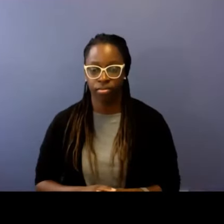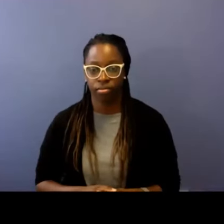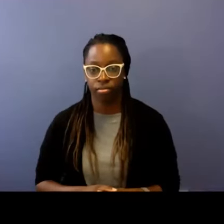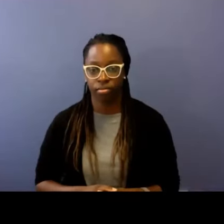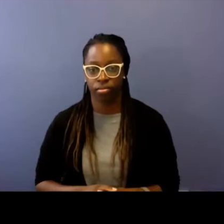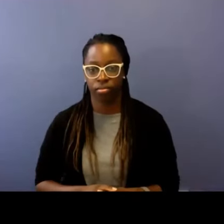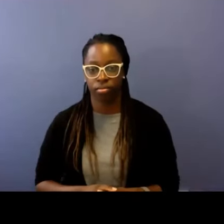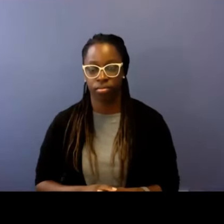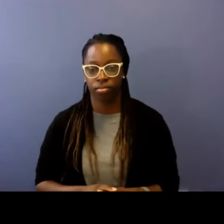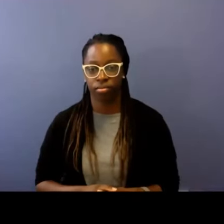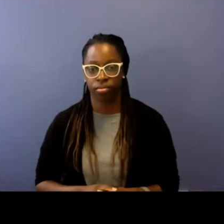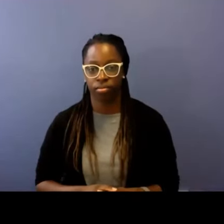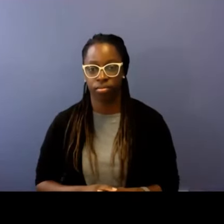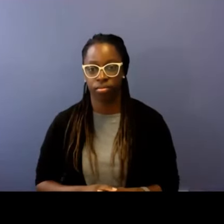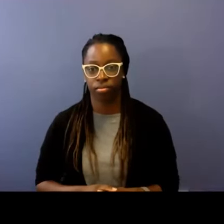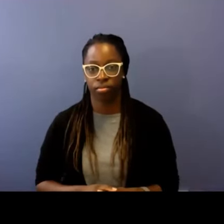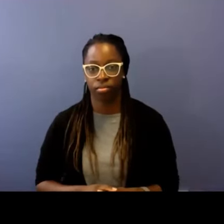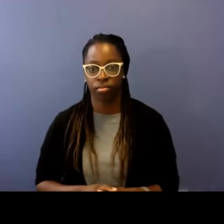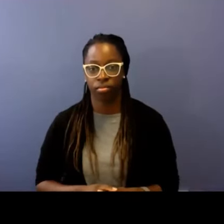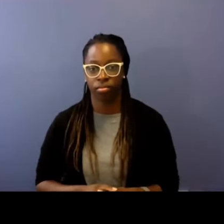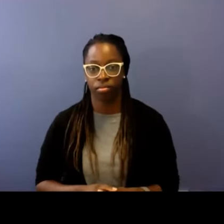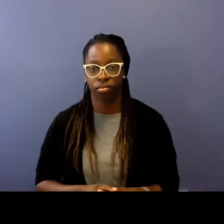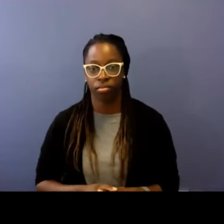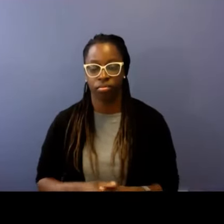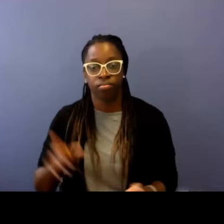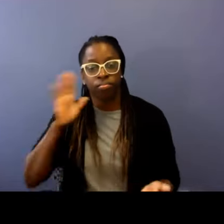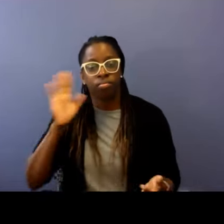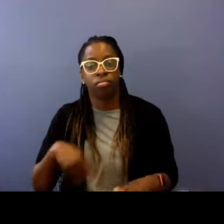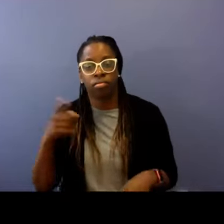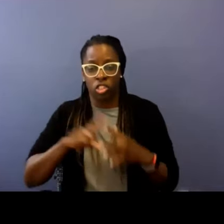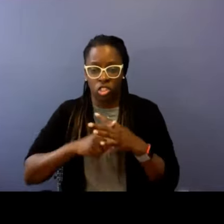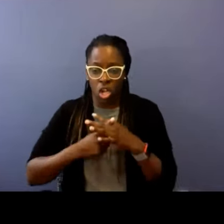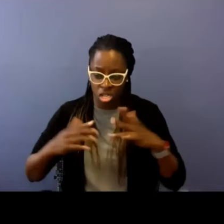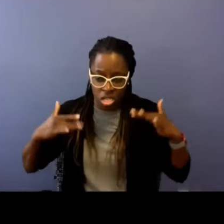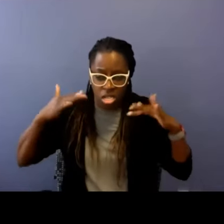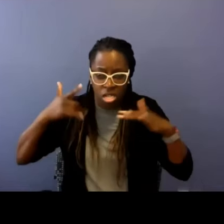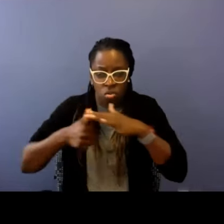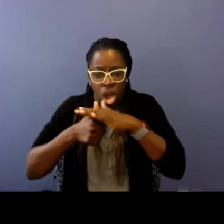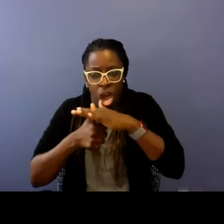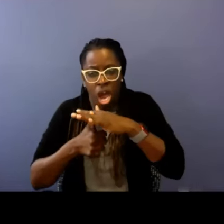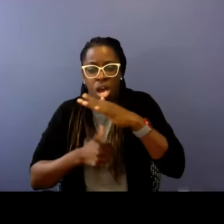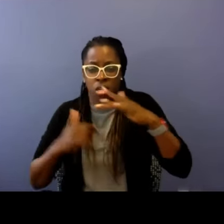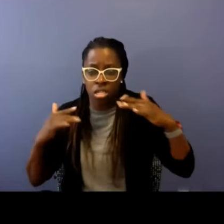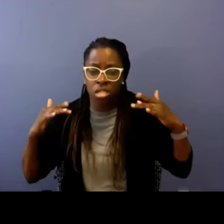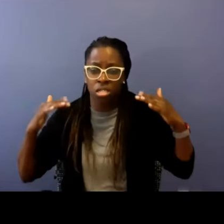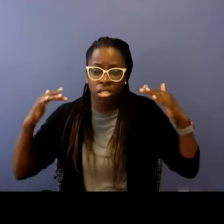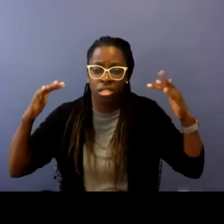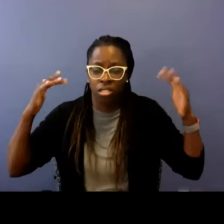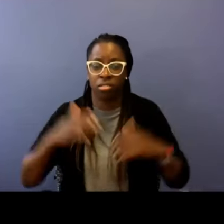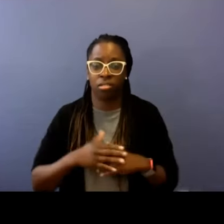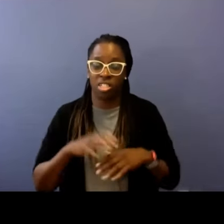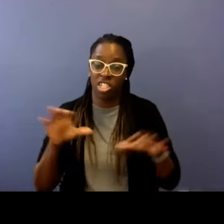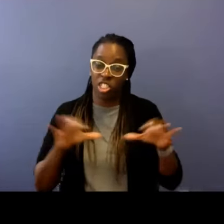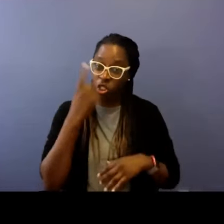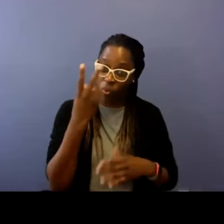Paul Spooner, Executive Director, Metro West Center for Independent Living. You know, when you get dragged through the mud like that,